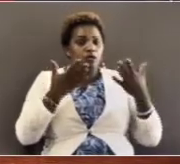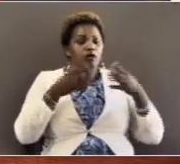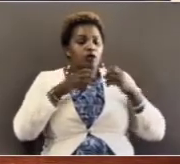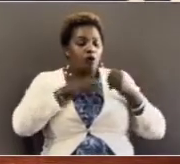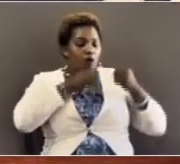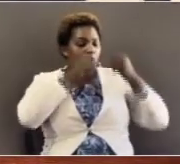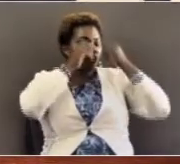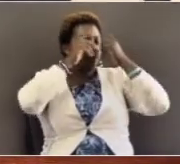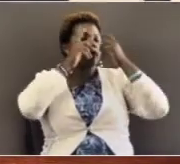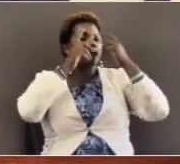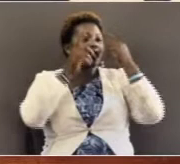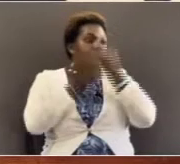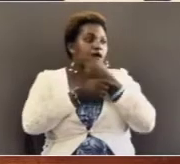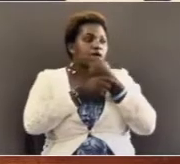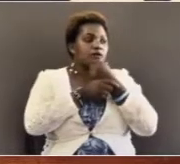who can open our eyes